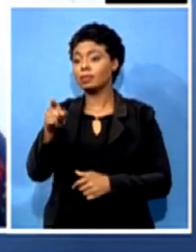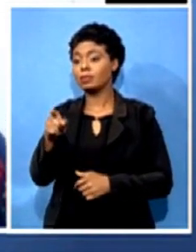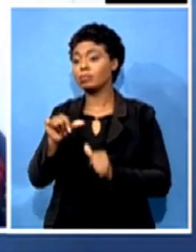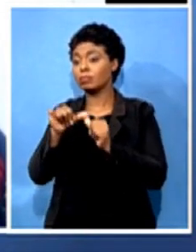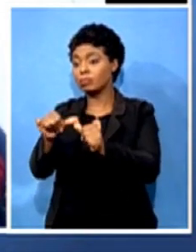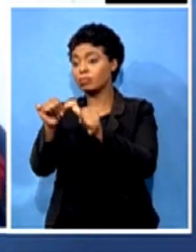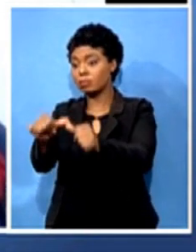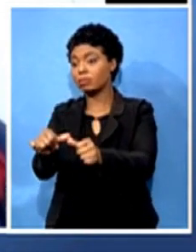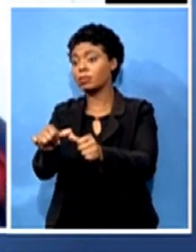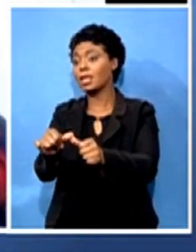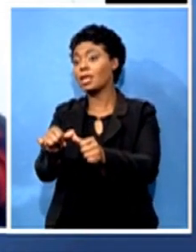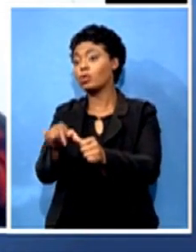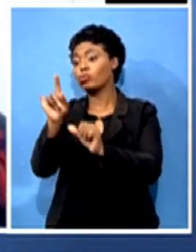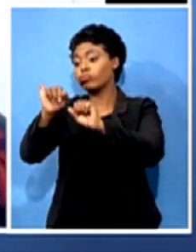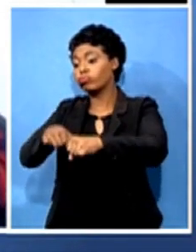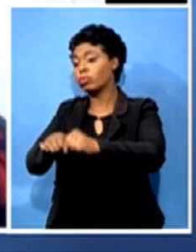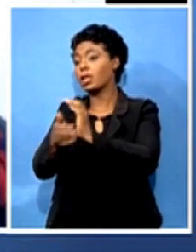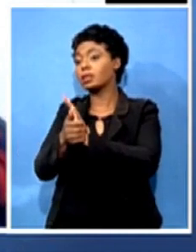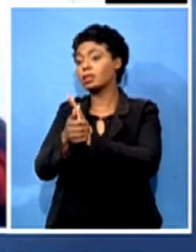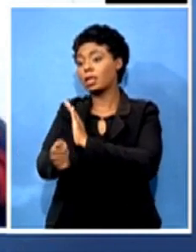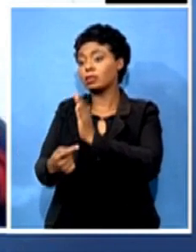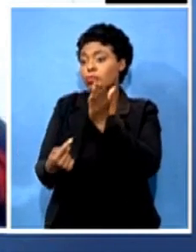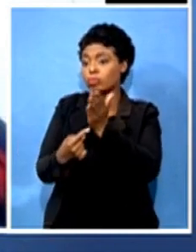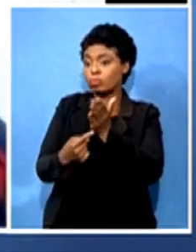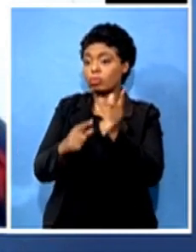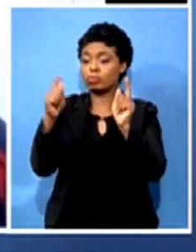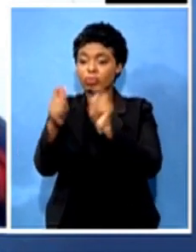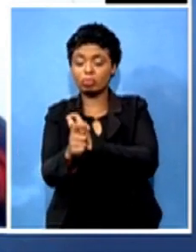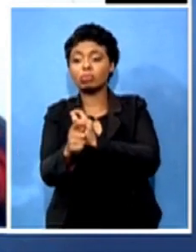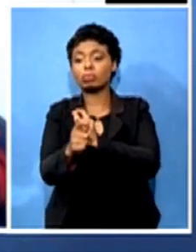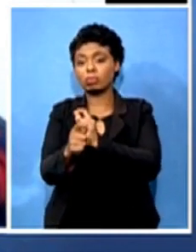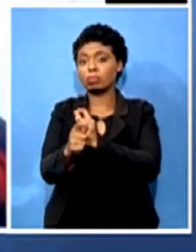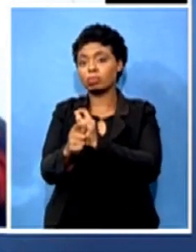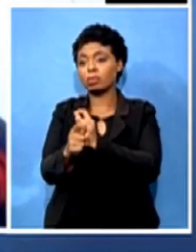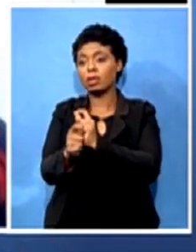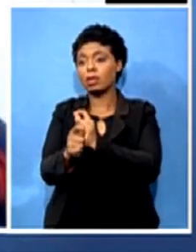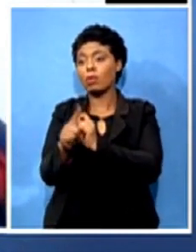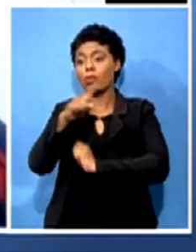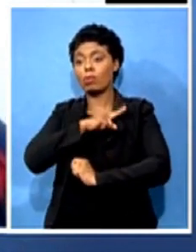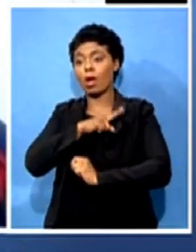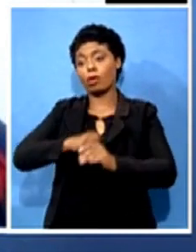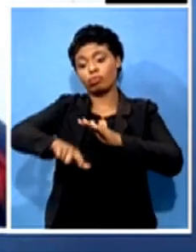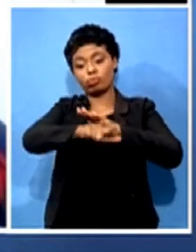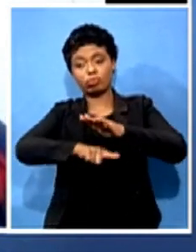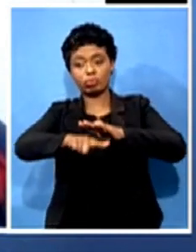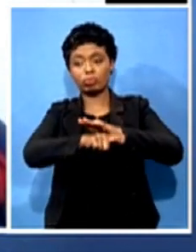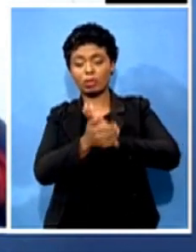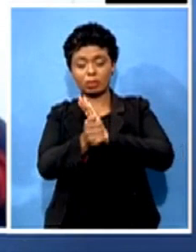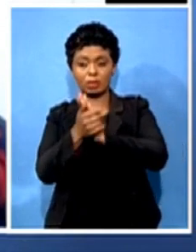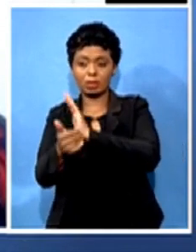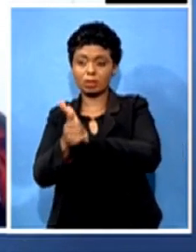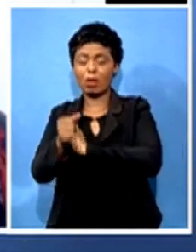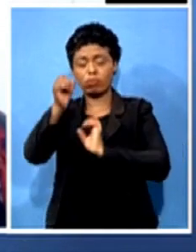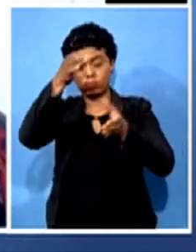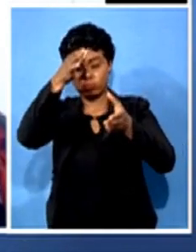transfer, which enhances the domestic knowledge and skills base is very, very important in the country like South Africa. Talk to us